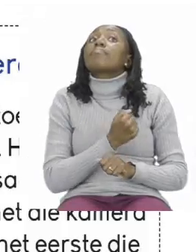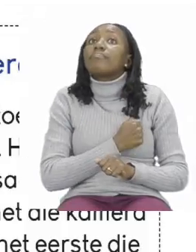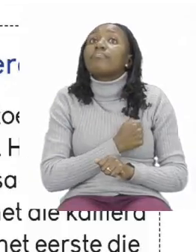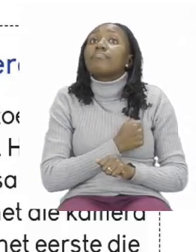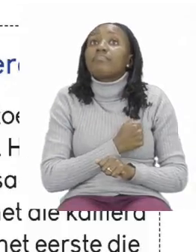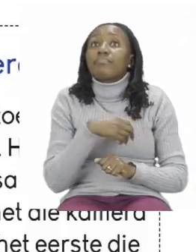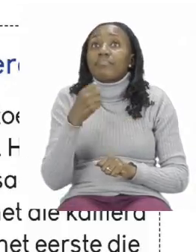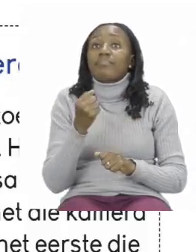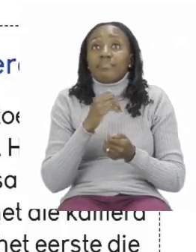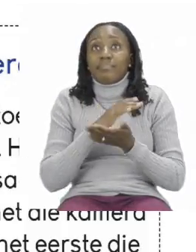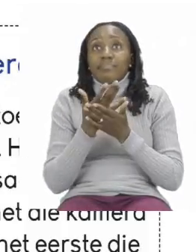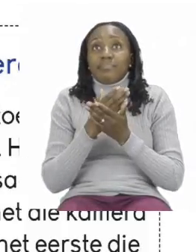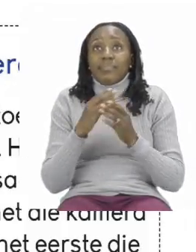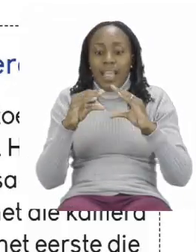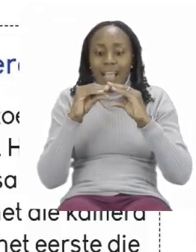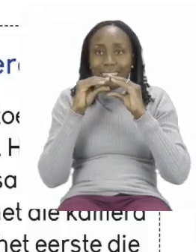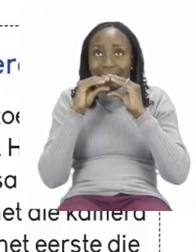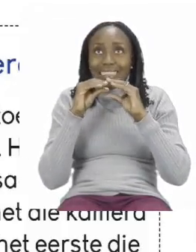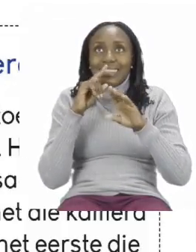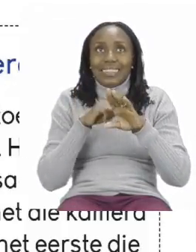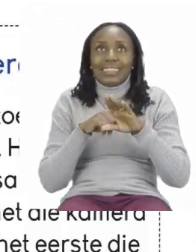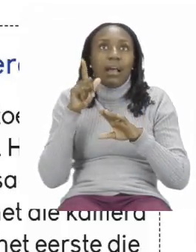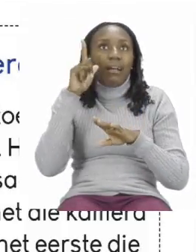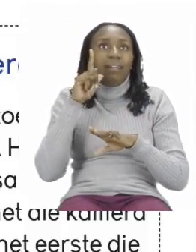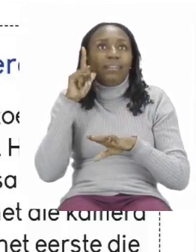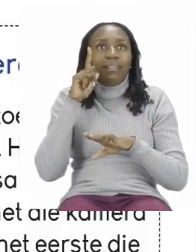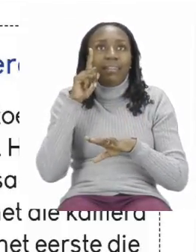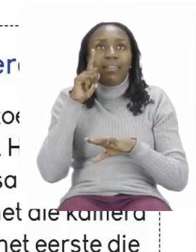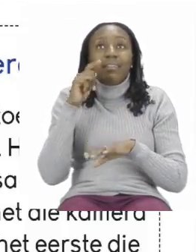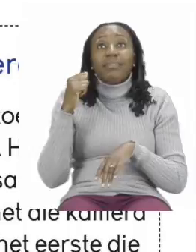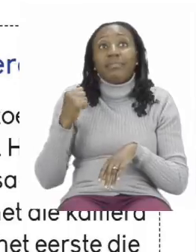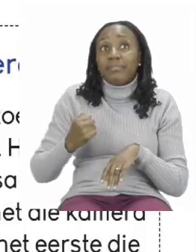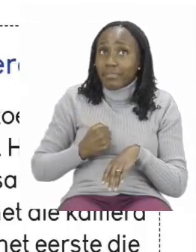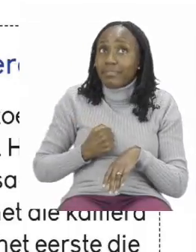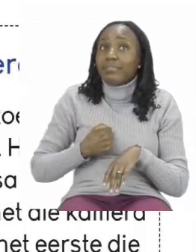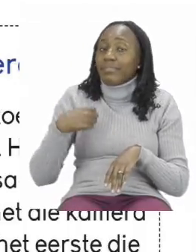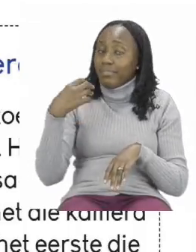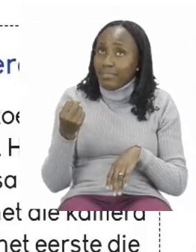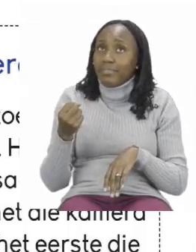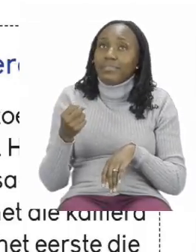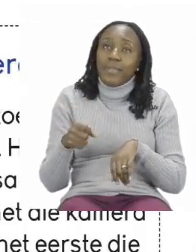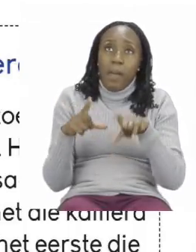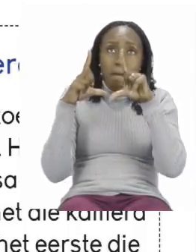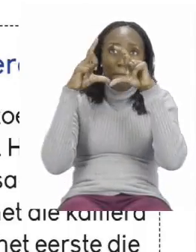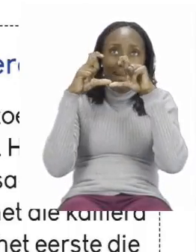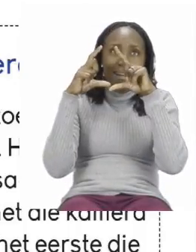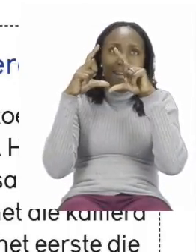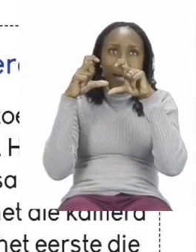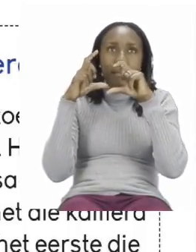sandwiches for lunch. her dad brought the camera.